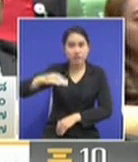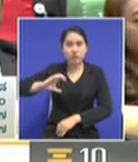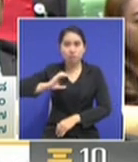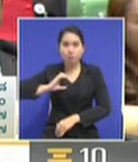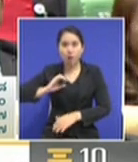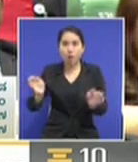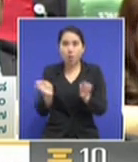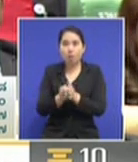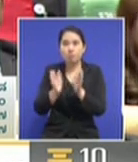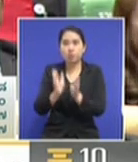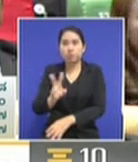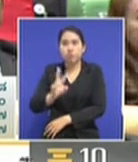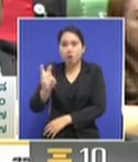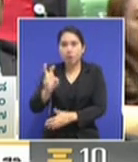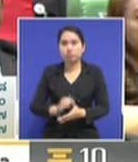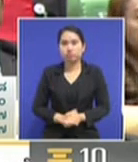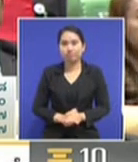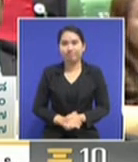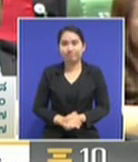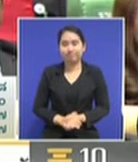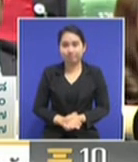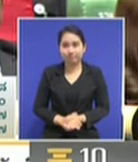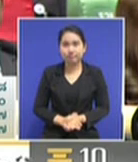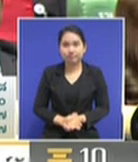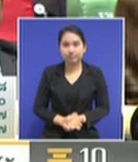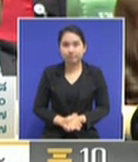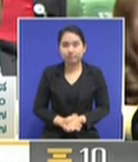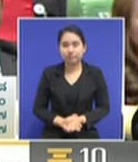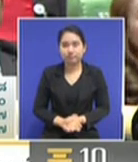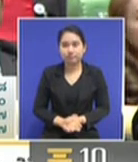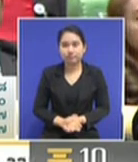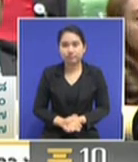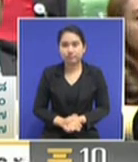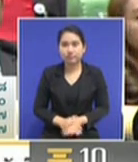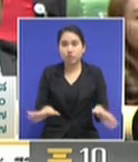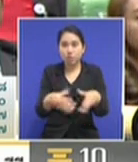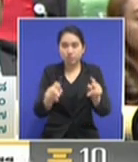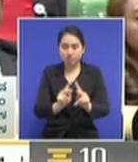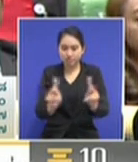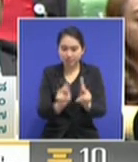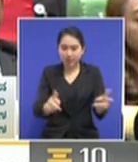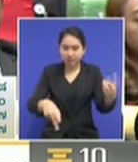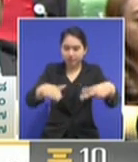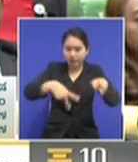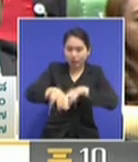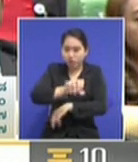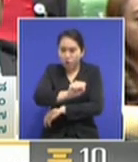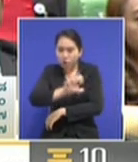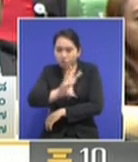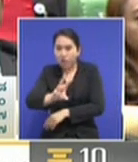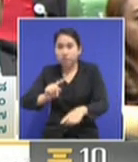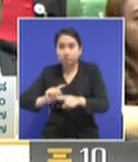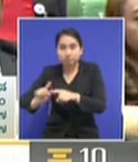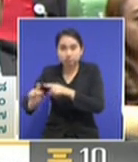also just came out for her debate. And then on the social media, they went by on